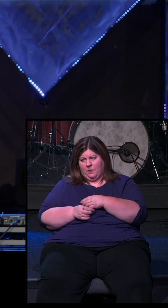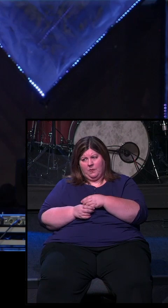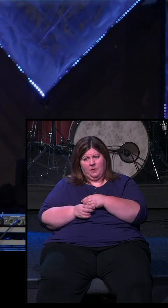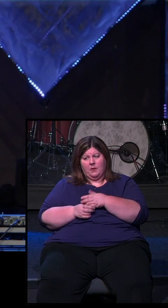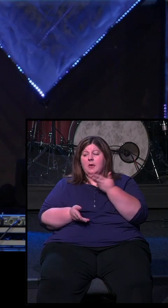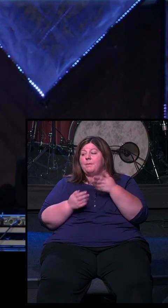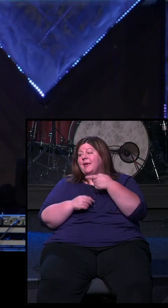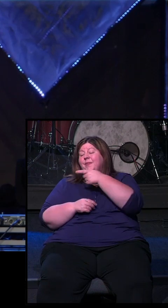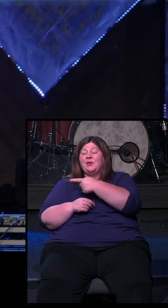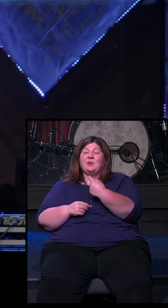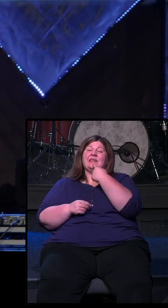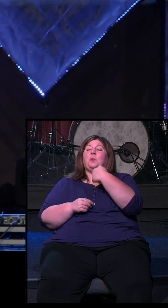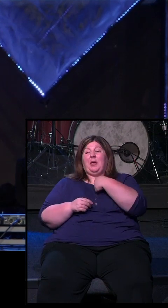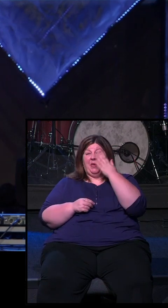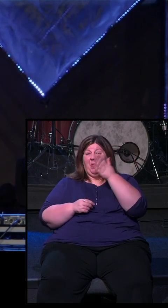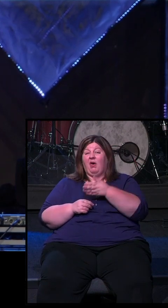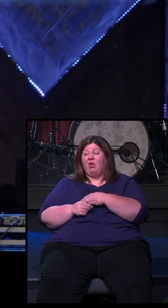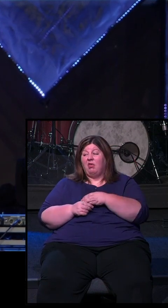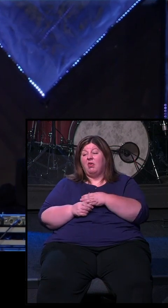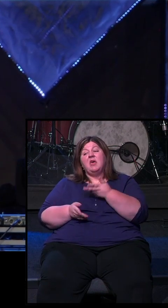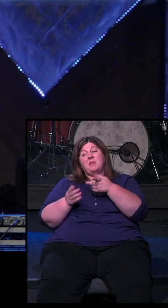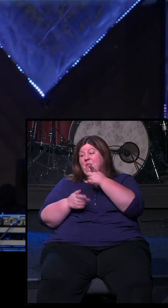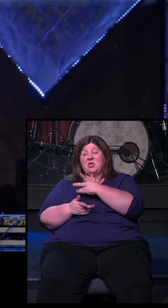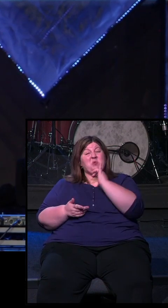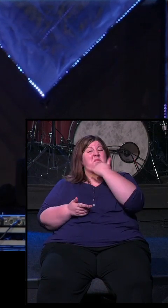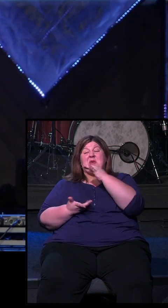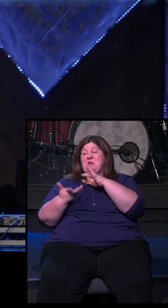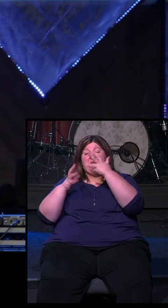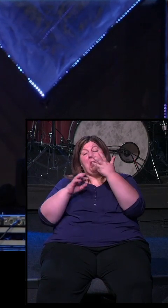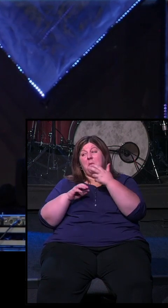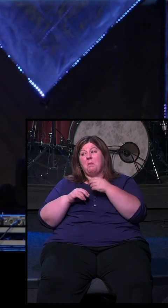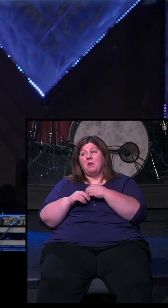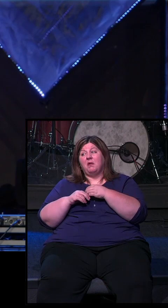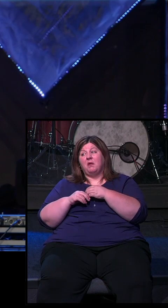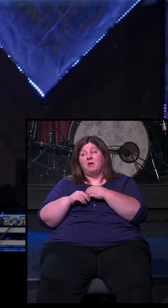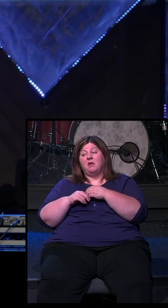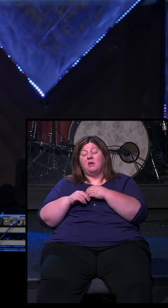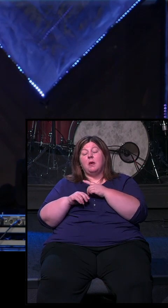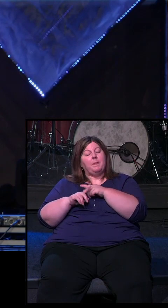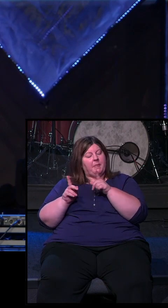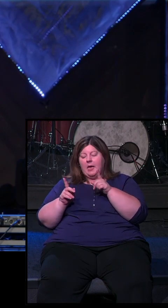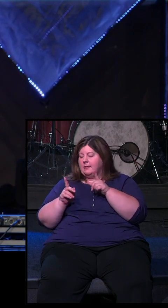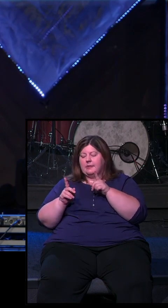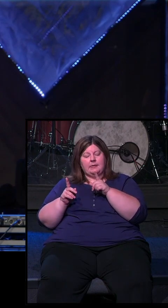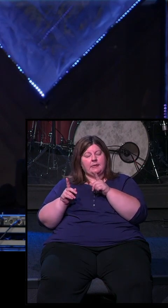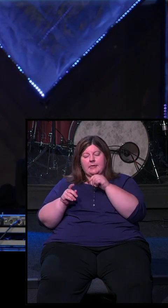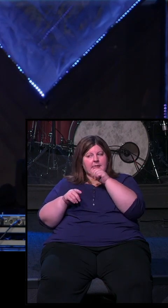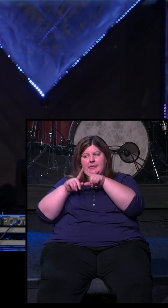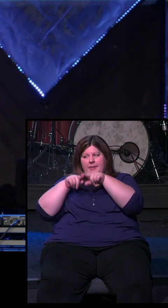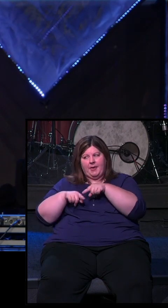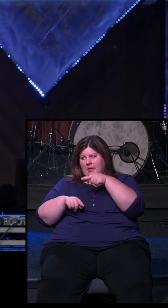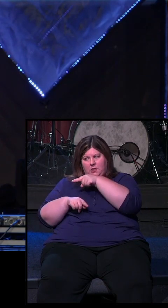You may let me down. You may blow it on your end of the covenant. But it doesn't depend on you,